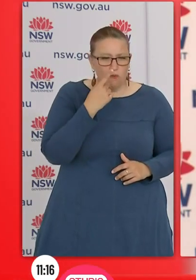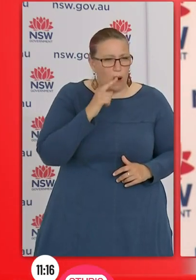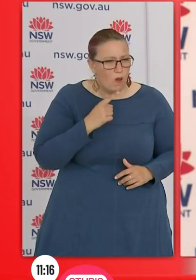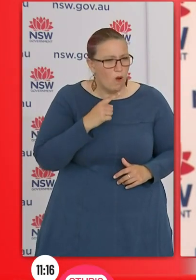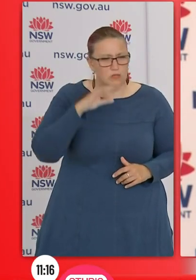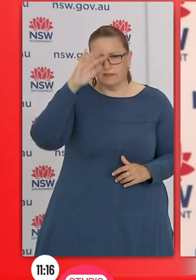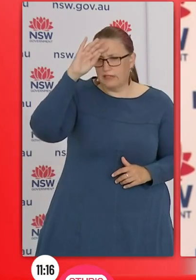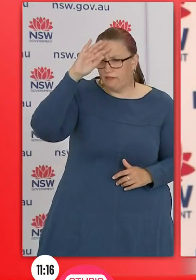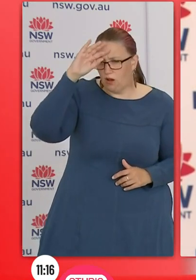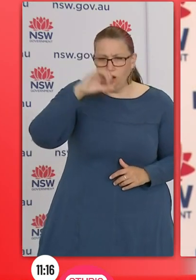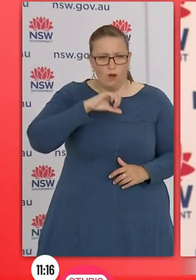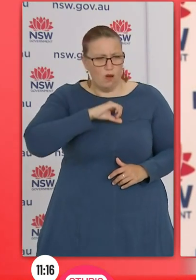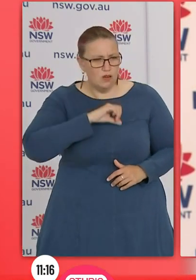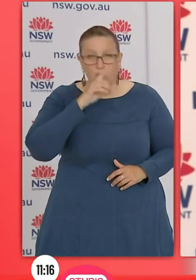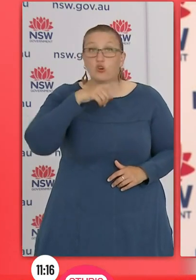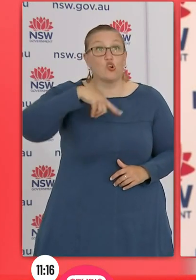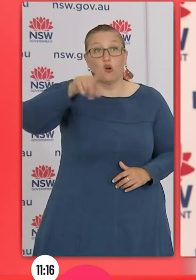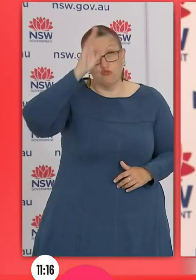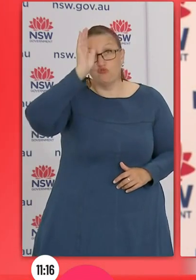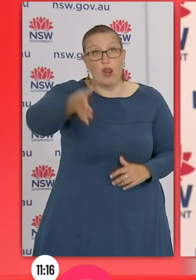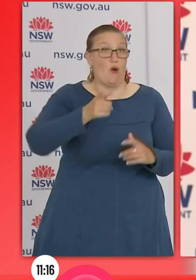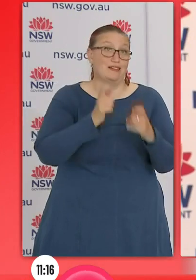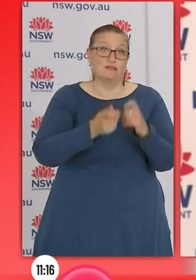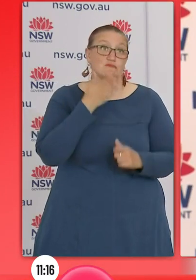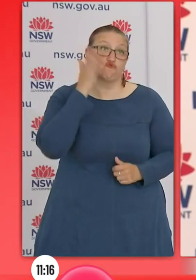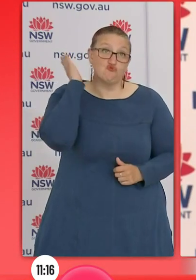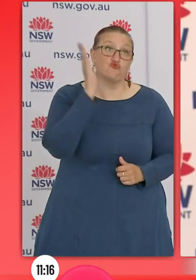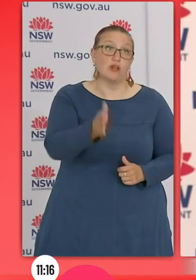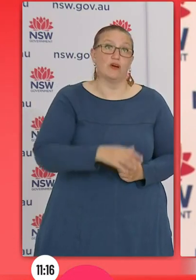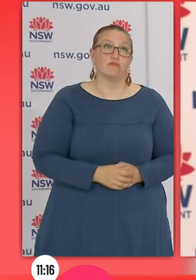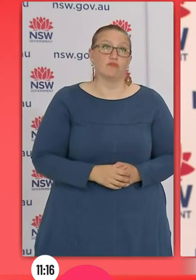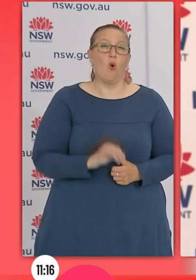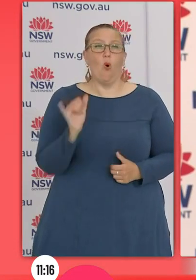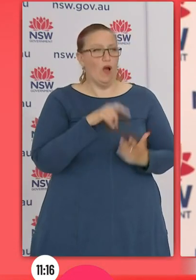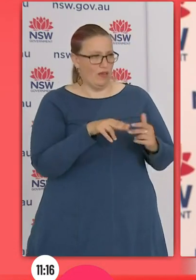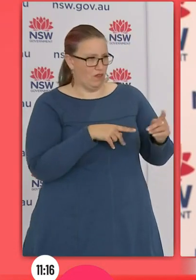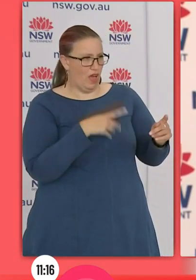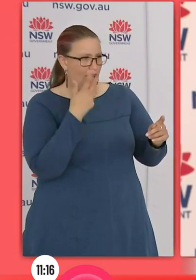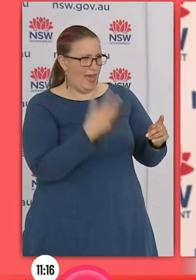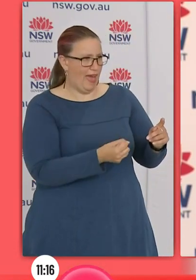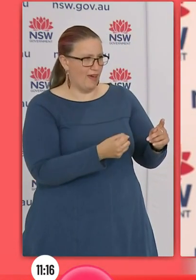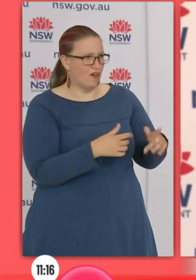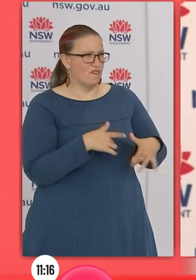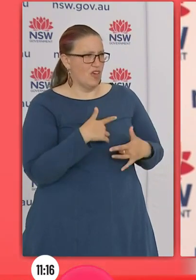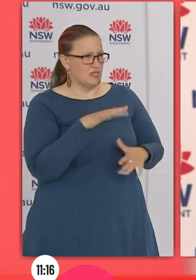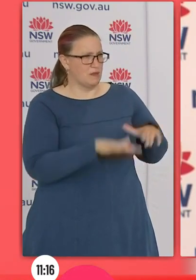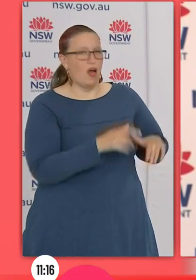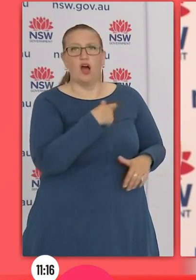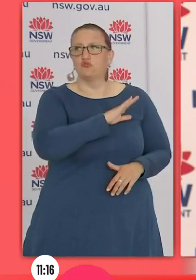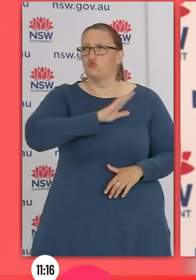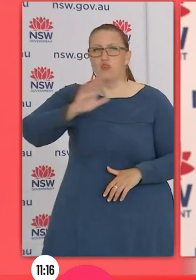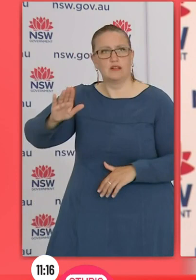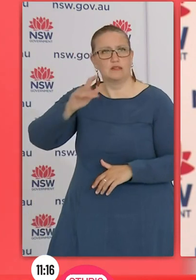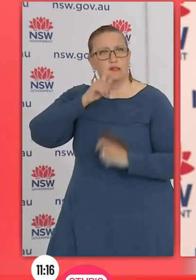If you think you are a contact, close contact or a casual contact. The test is very simple. It